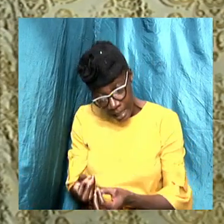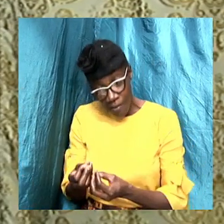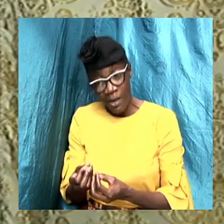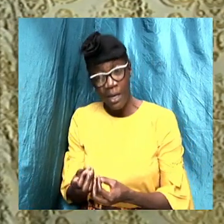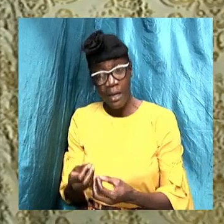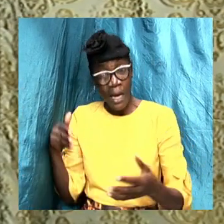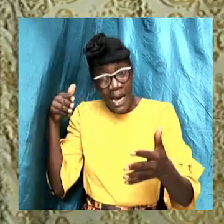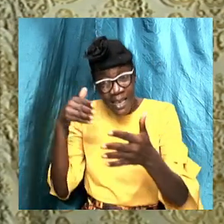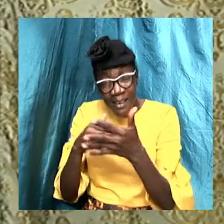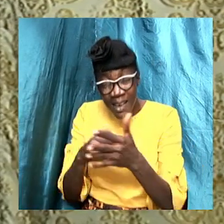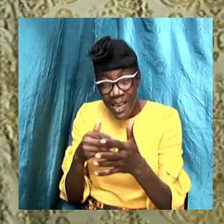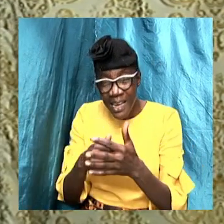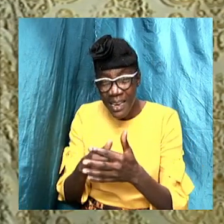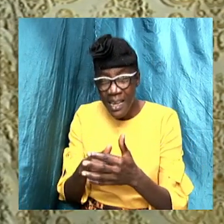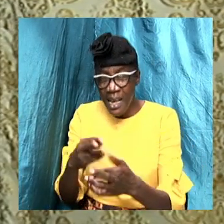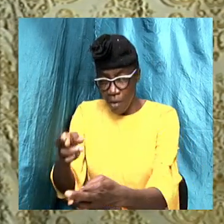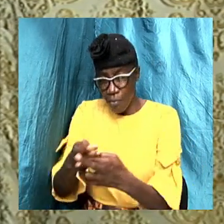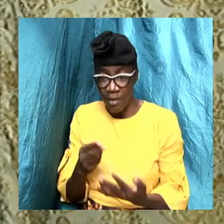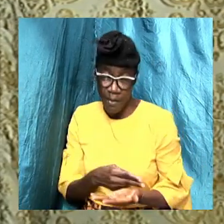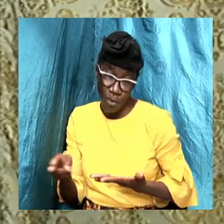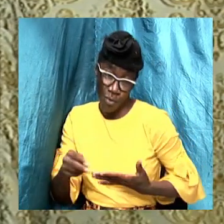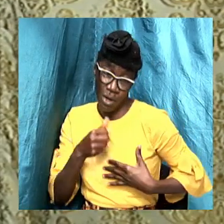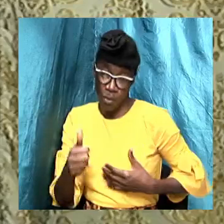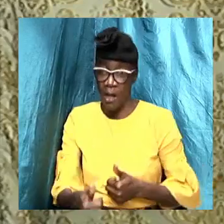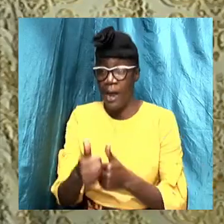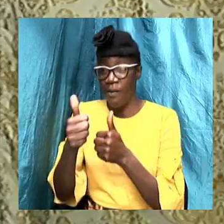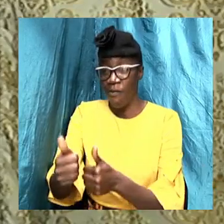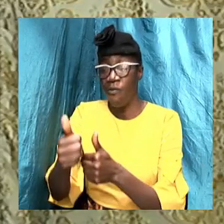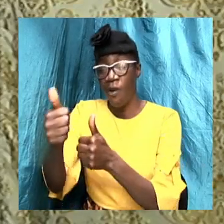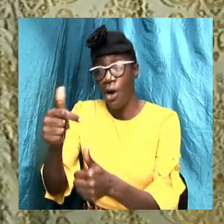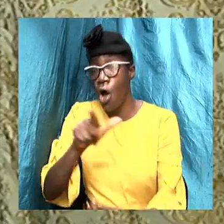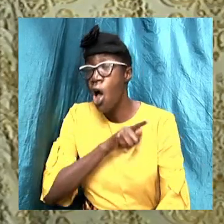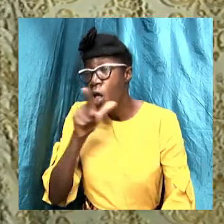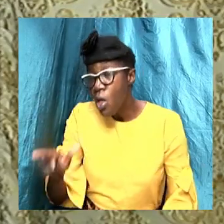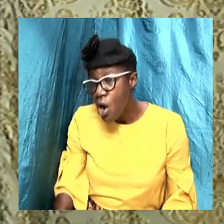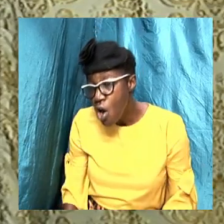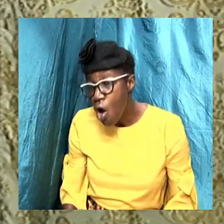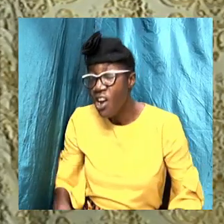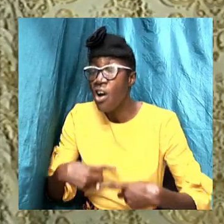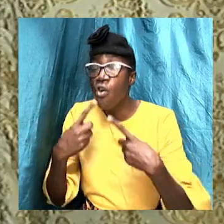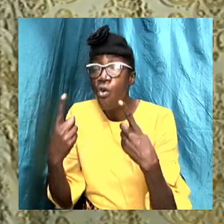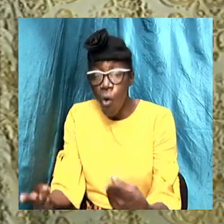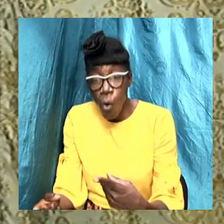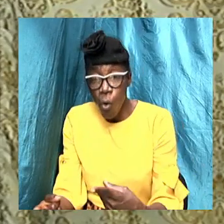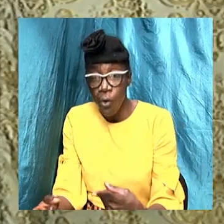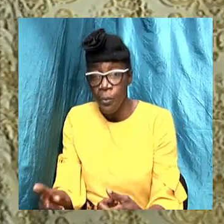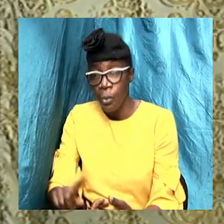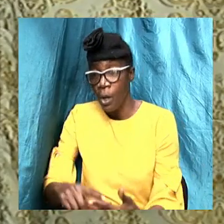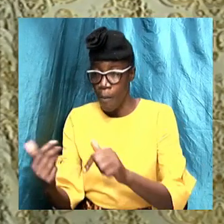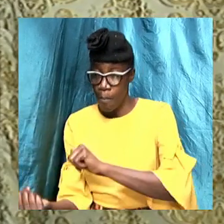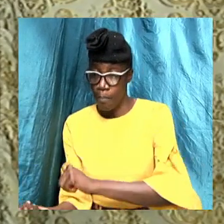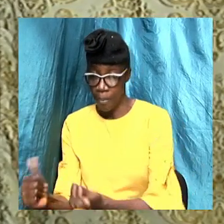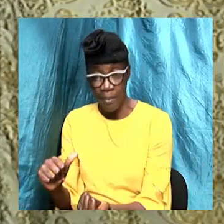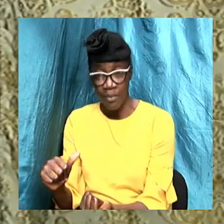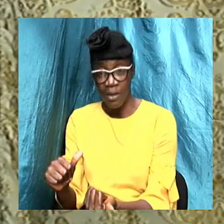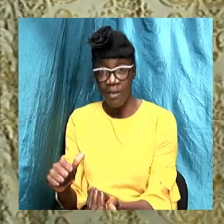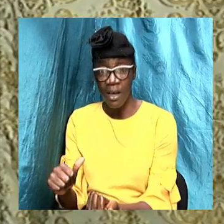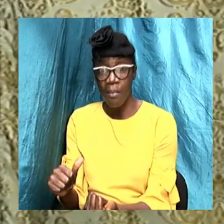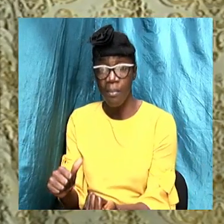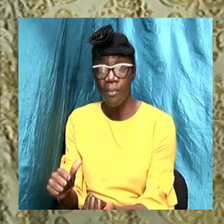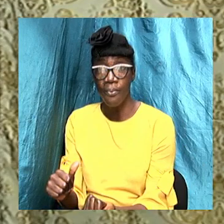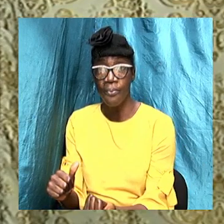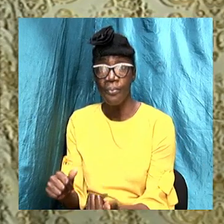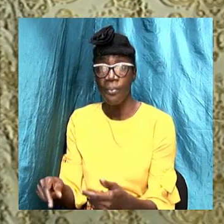receive the Holy Ghost. And I just followed the burden of the Lord. And I just went with it. So even as it pertains to baptism, look here, as